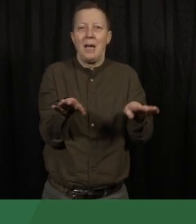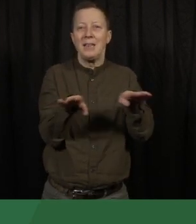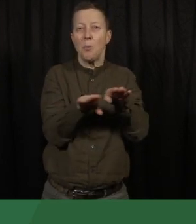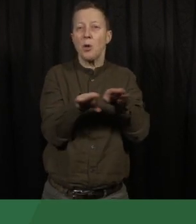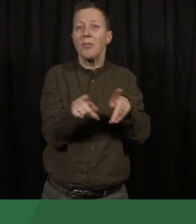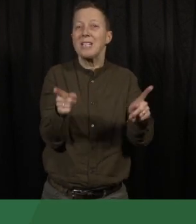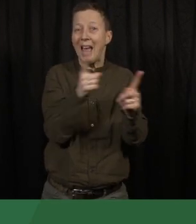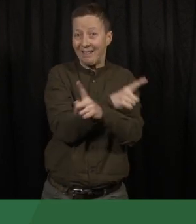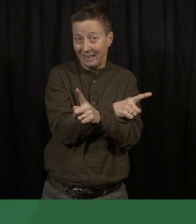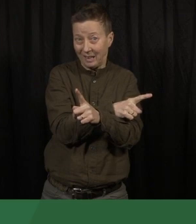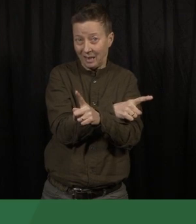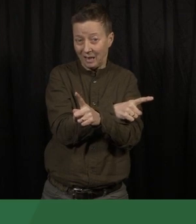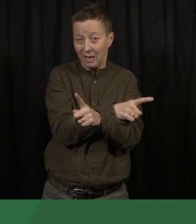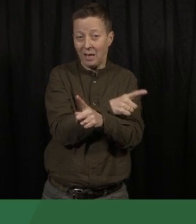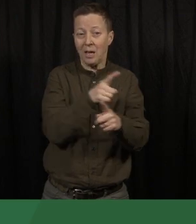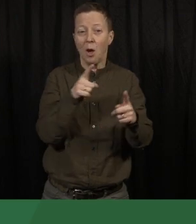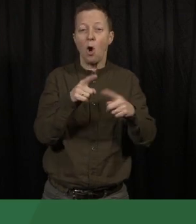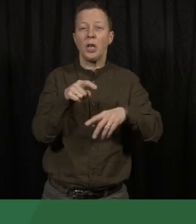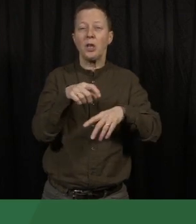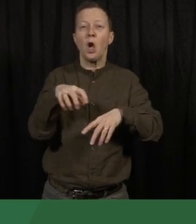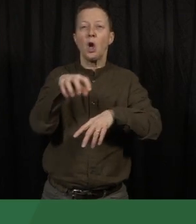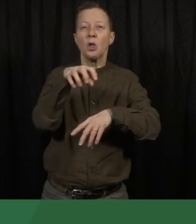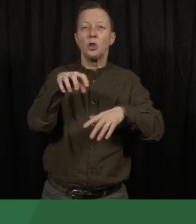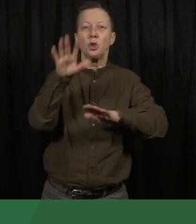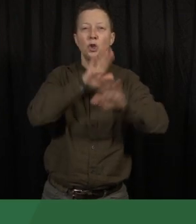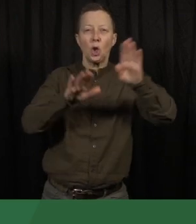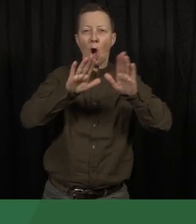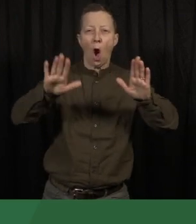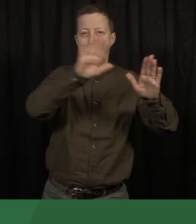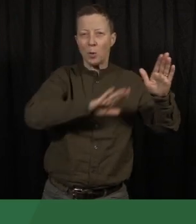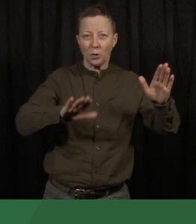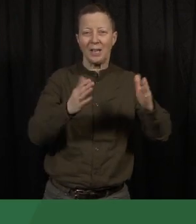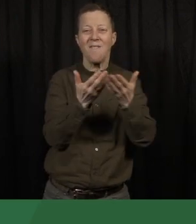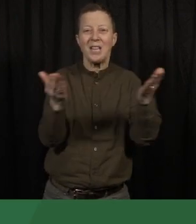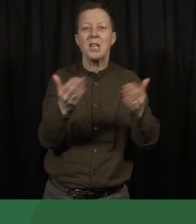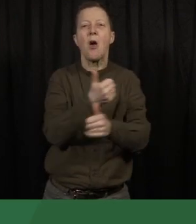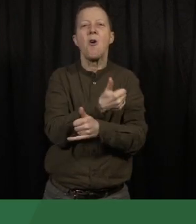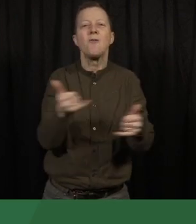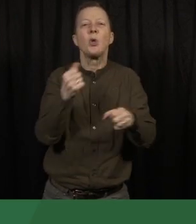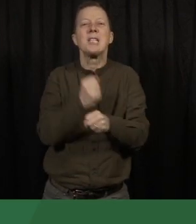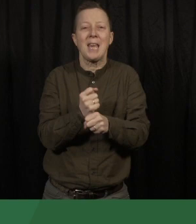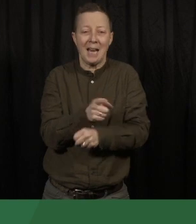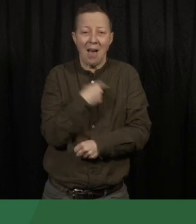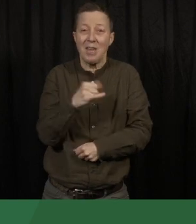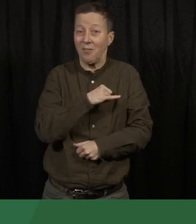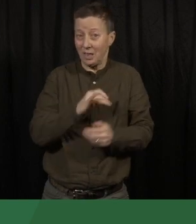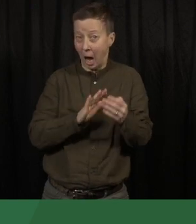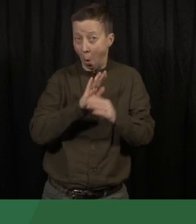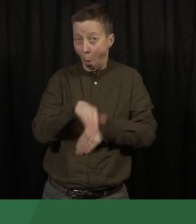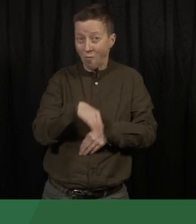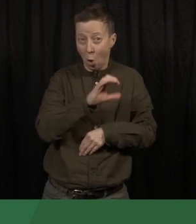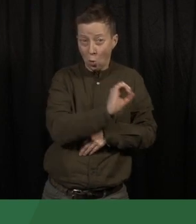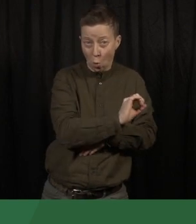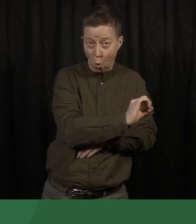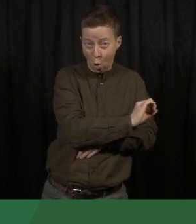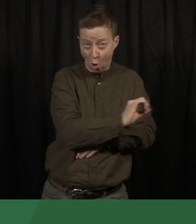change. Then the shaded area shows you how certain we are. If it crosses the zero line, as it does